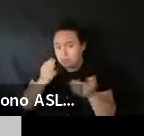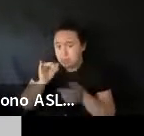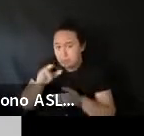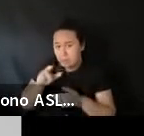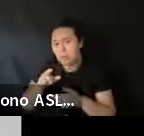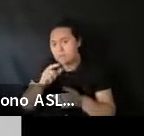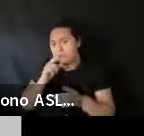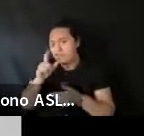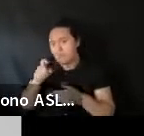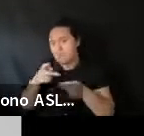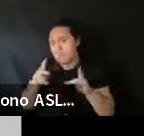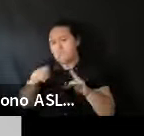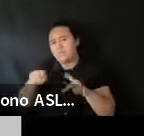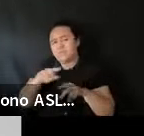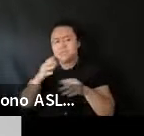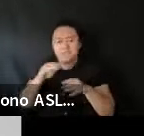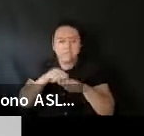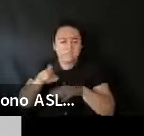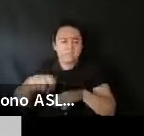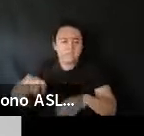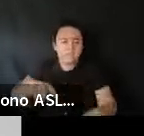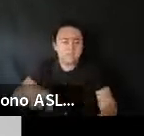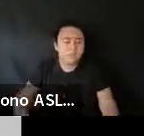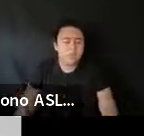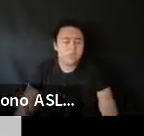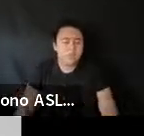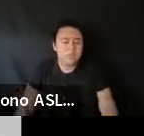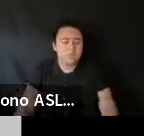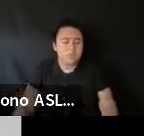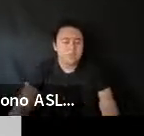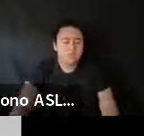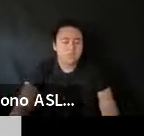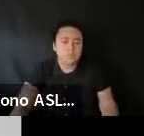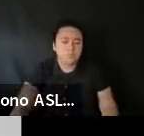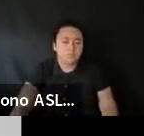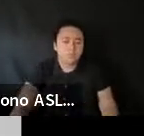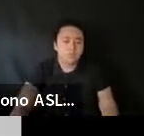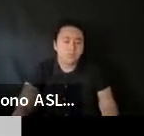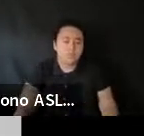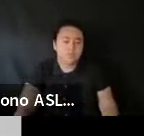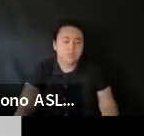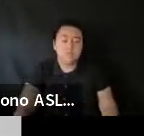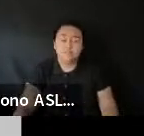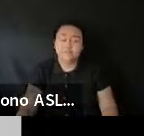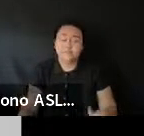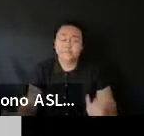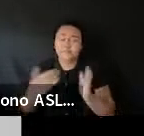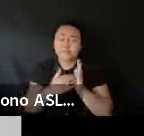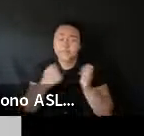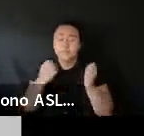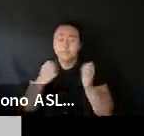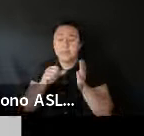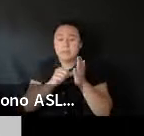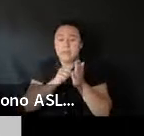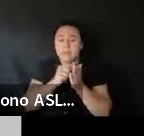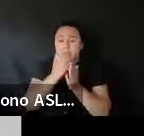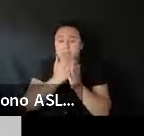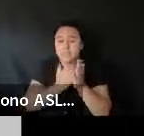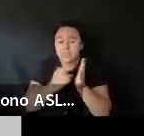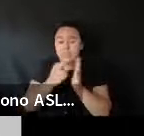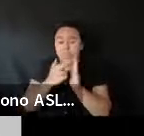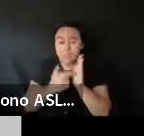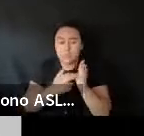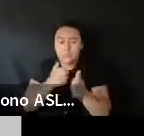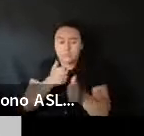So again. So just. a. Again. There's. Pages and pages of rules. Um. And. You know. Every.